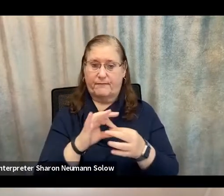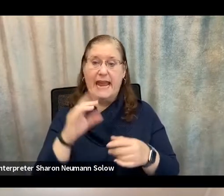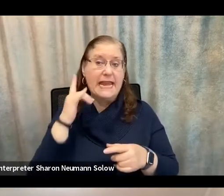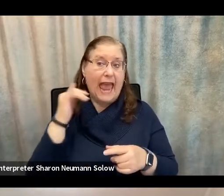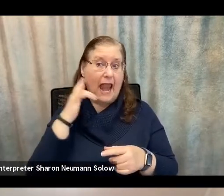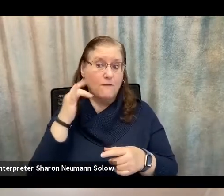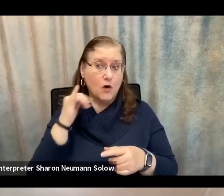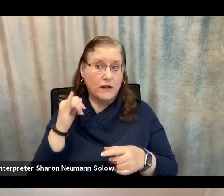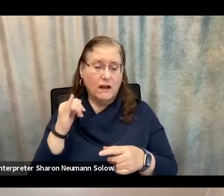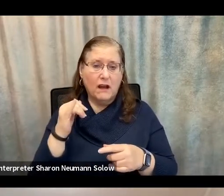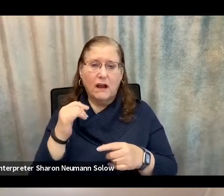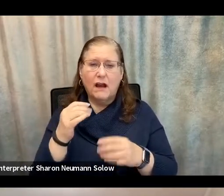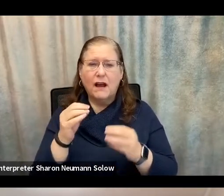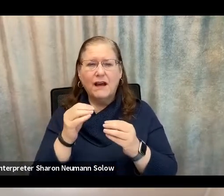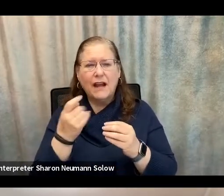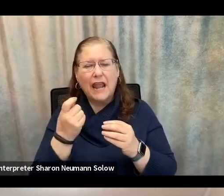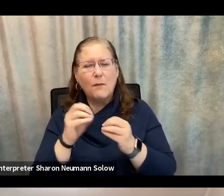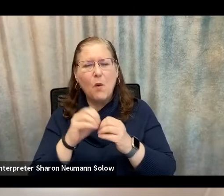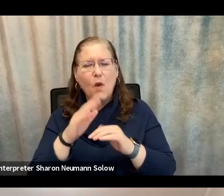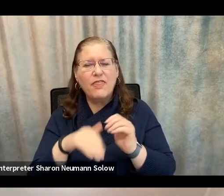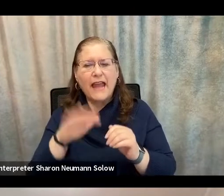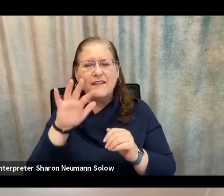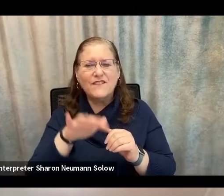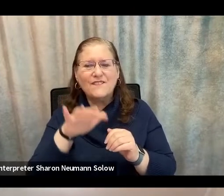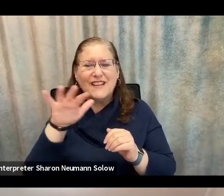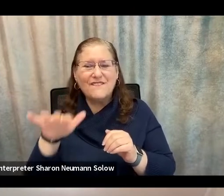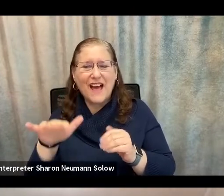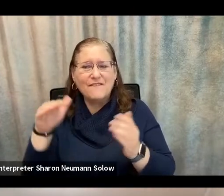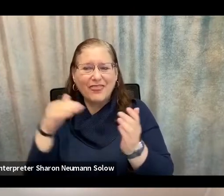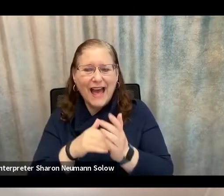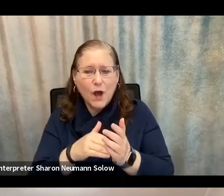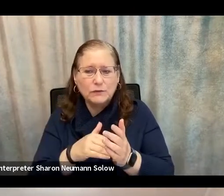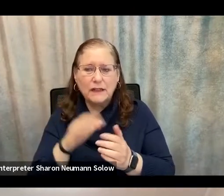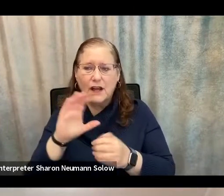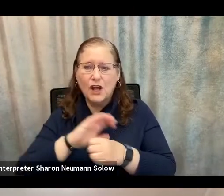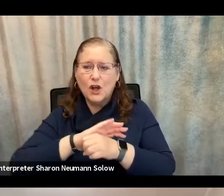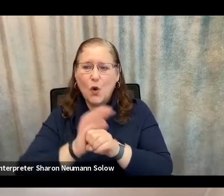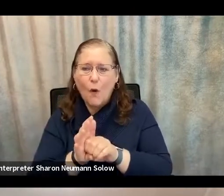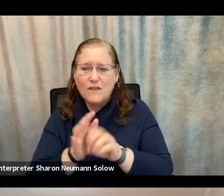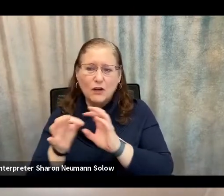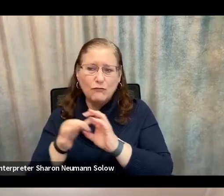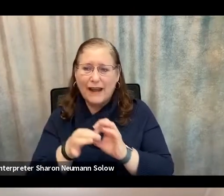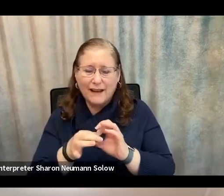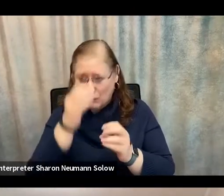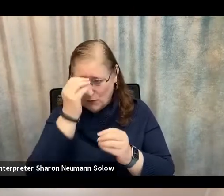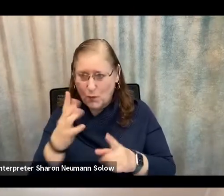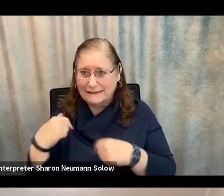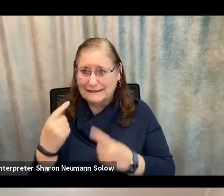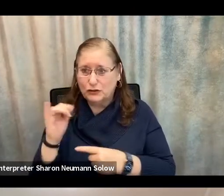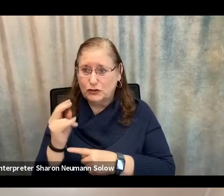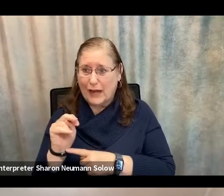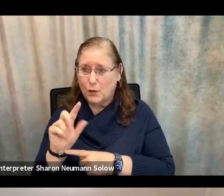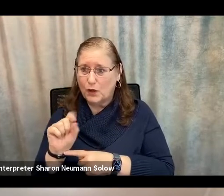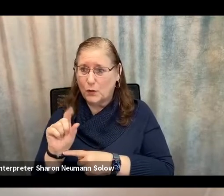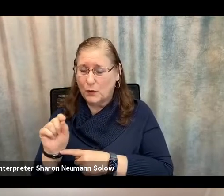50, a little over 55,000 COVID-related reports since January of 2020, totaling about